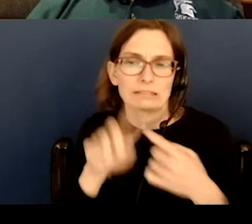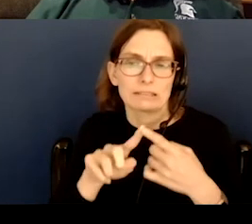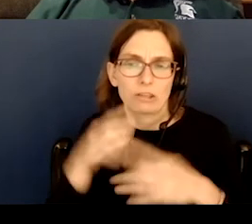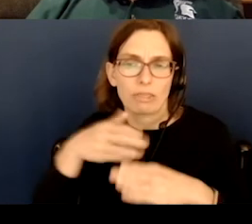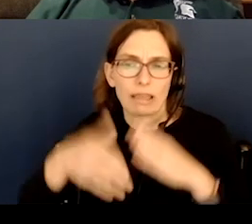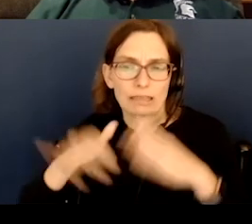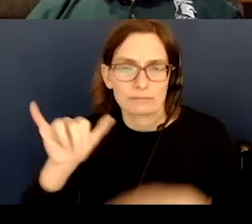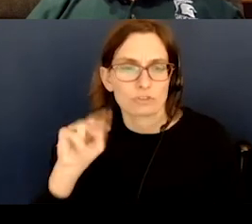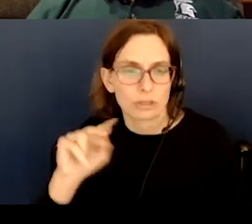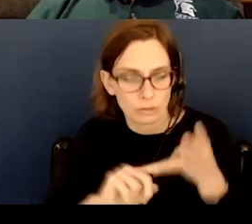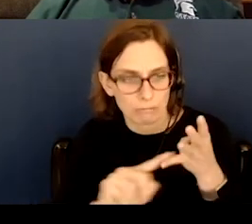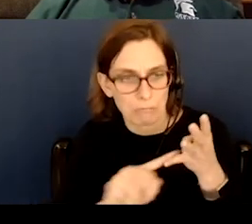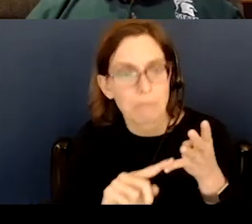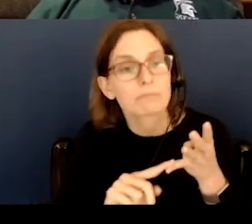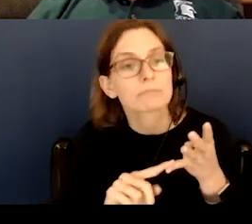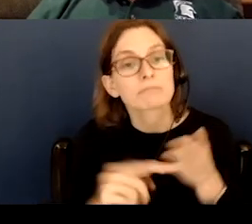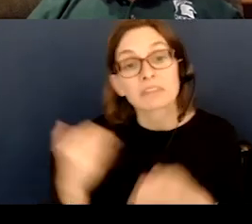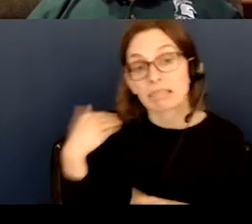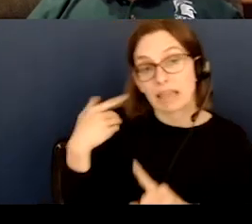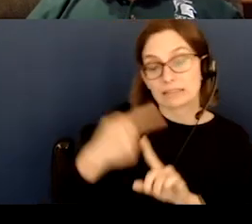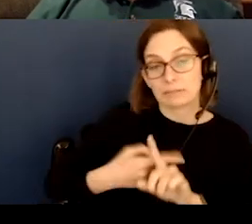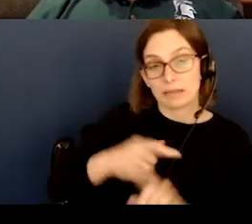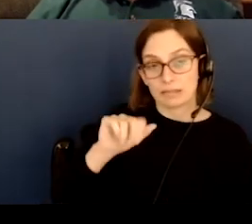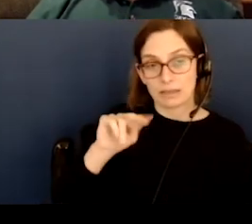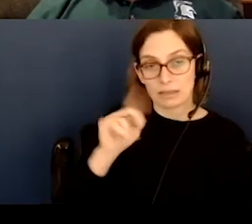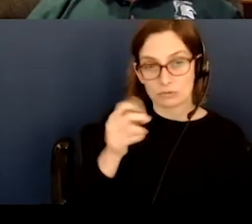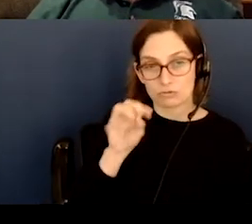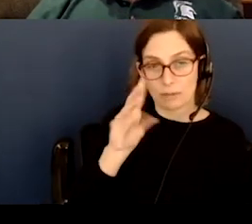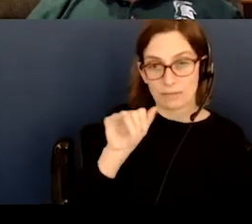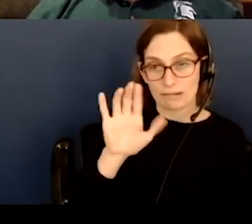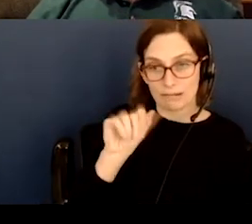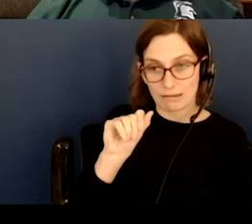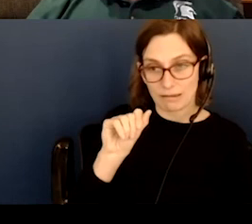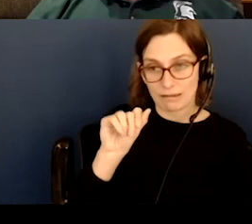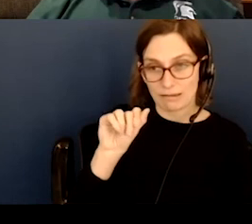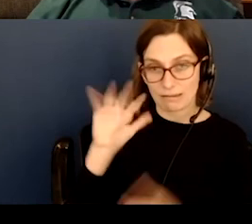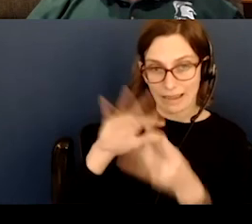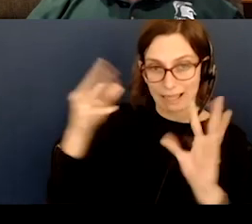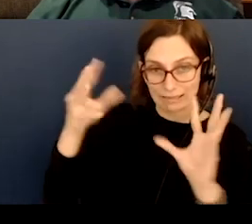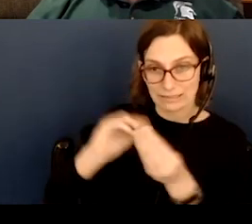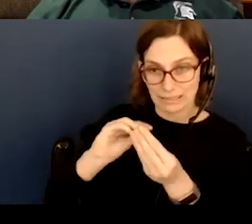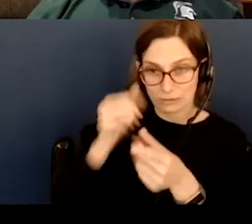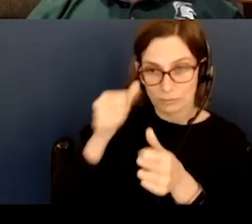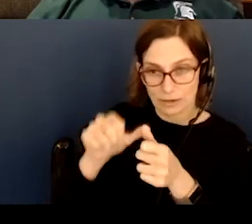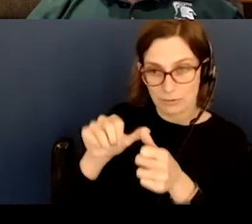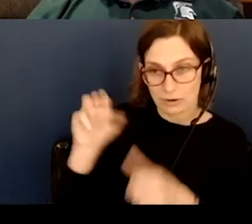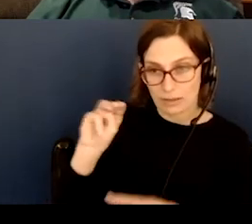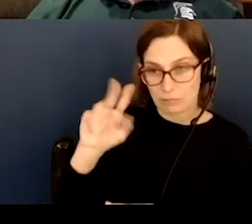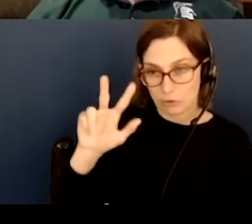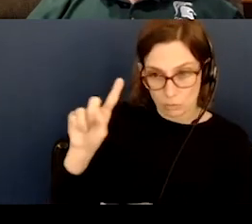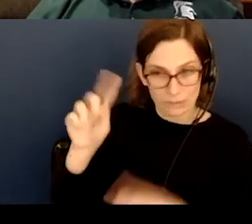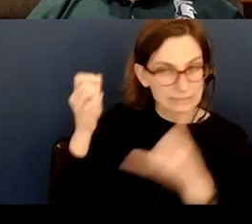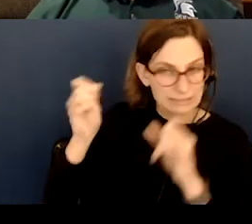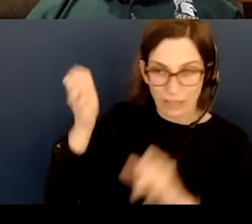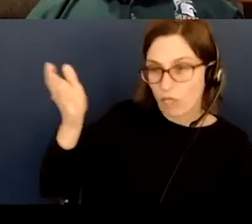From last month, the Andromeda galaxy, right here, do you recognize from last month, M31? It's still in the